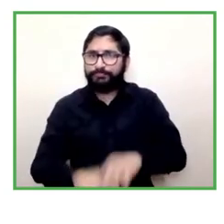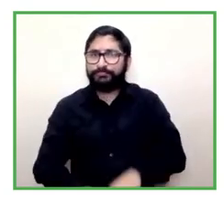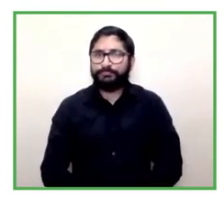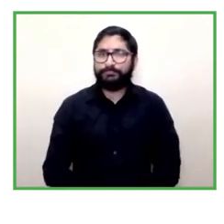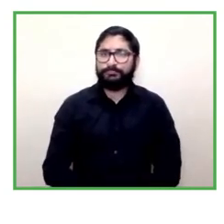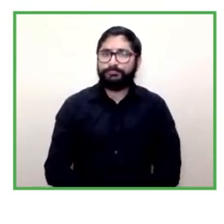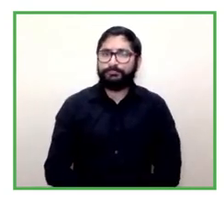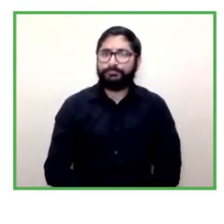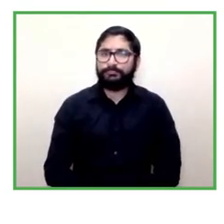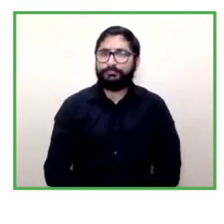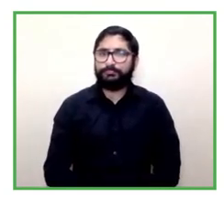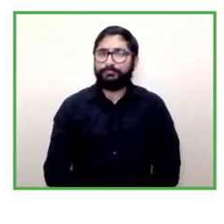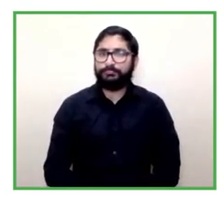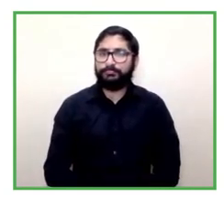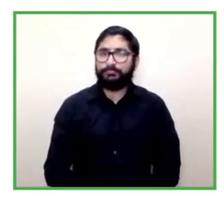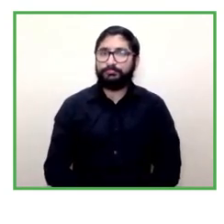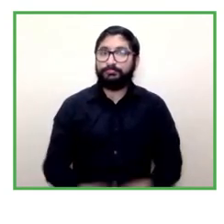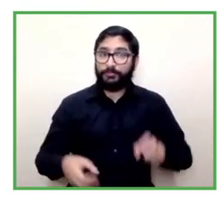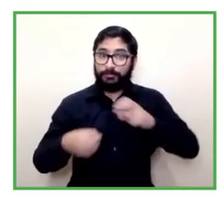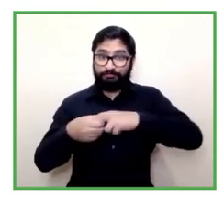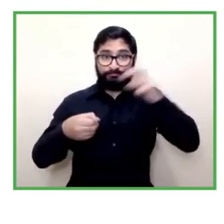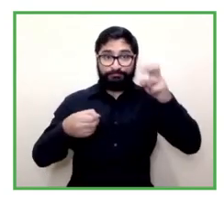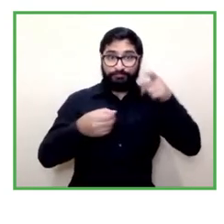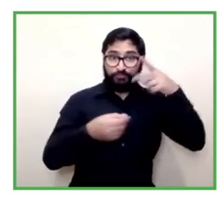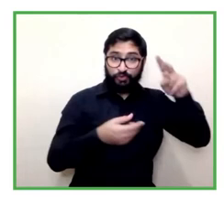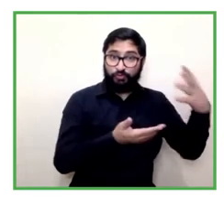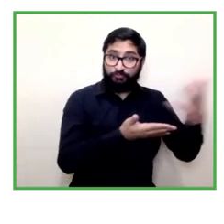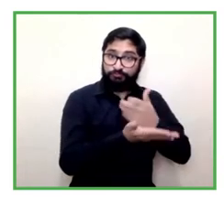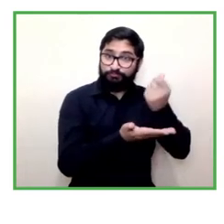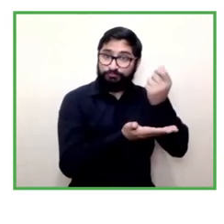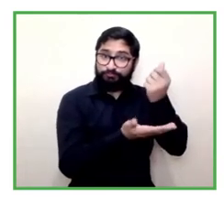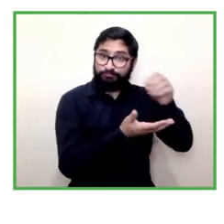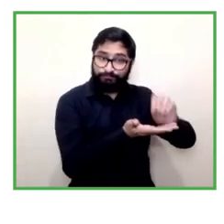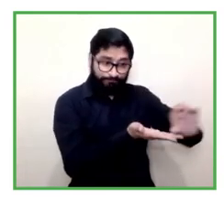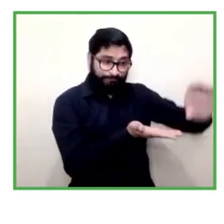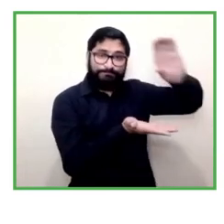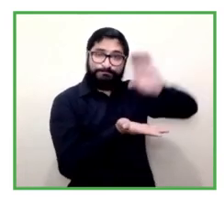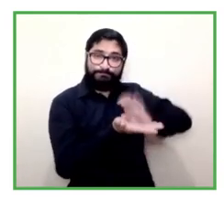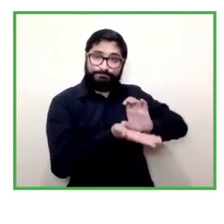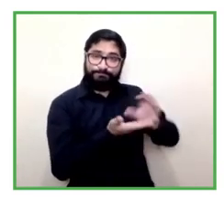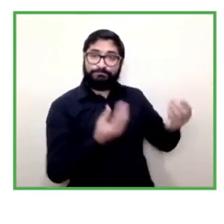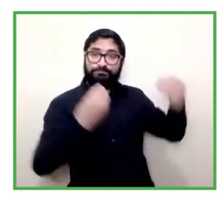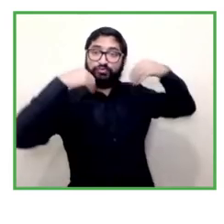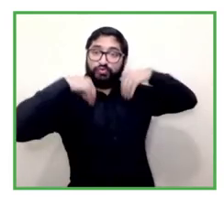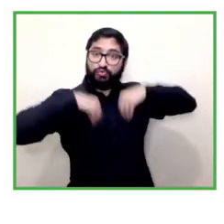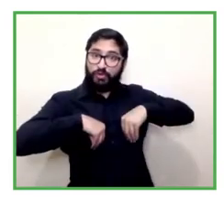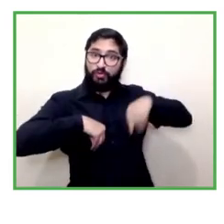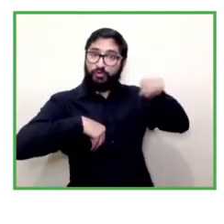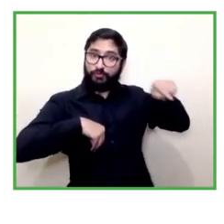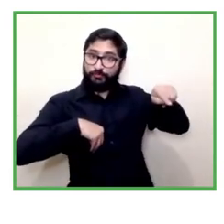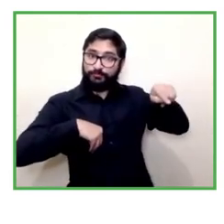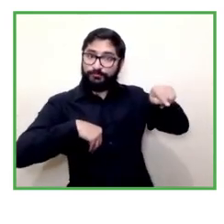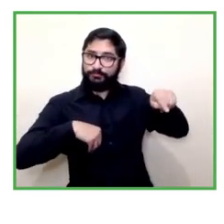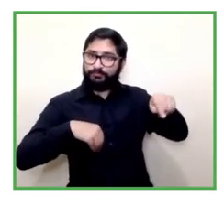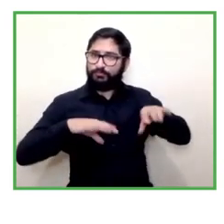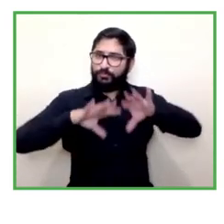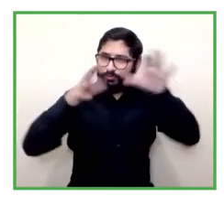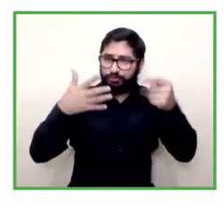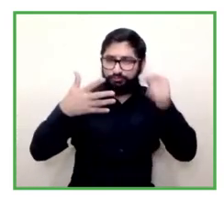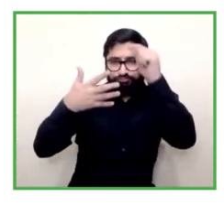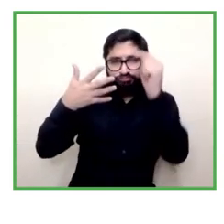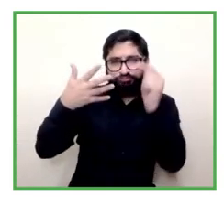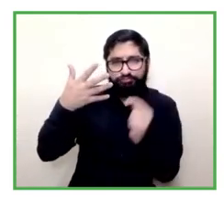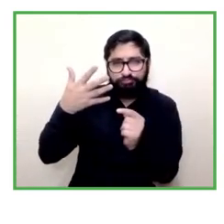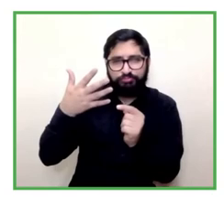as a labor access what do you believe today are the opportunities today in the current scenario about the chances